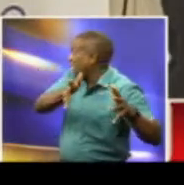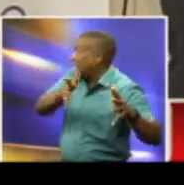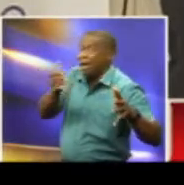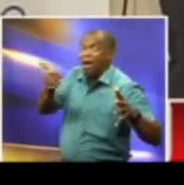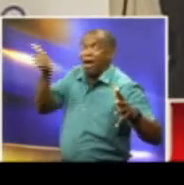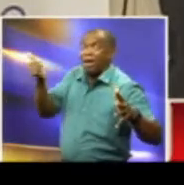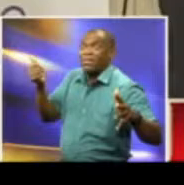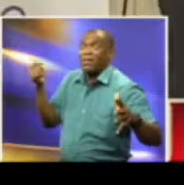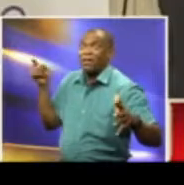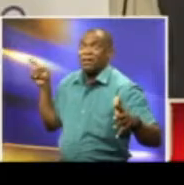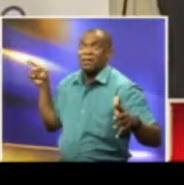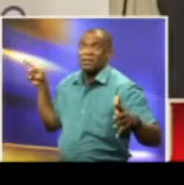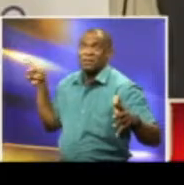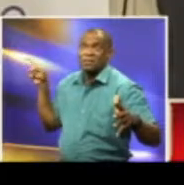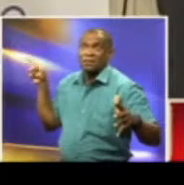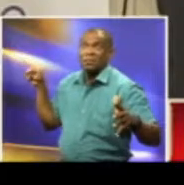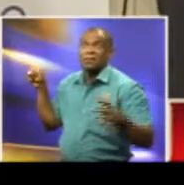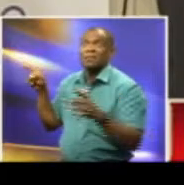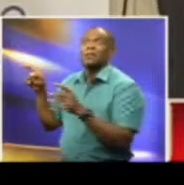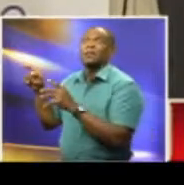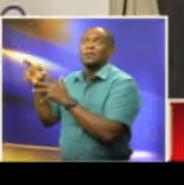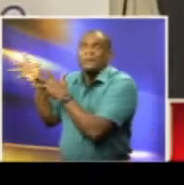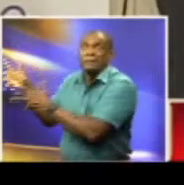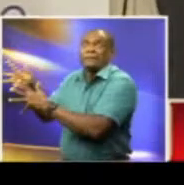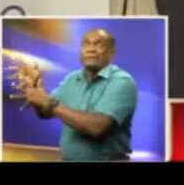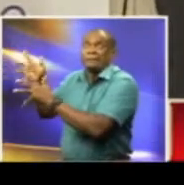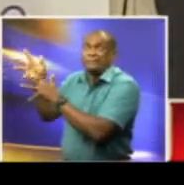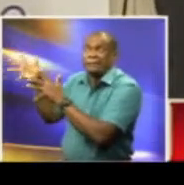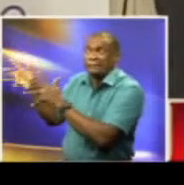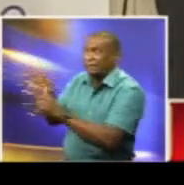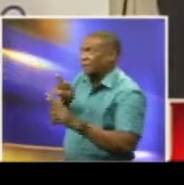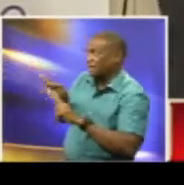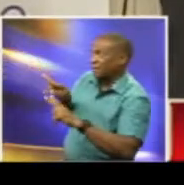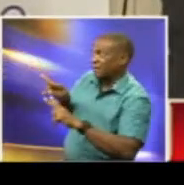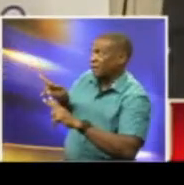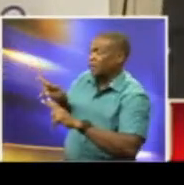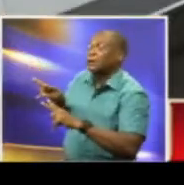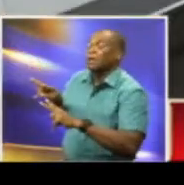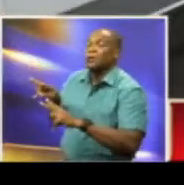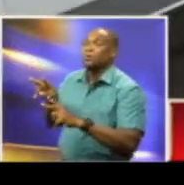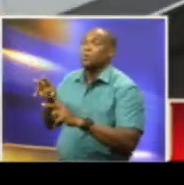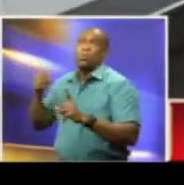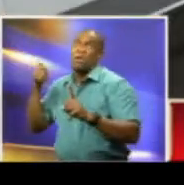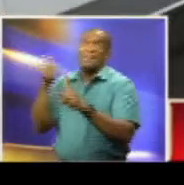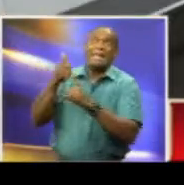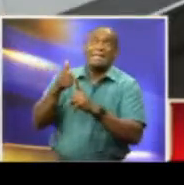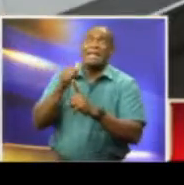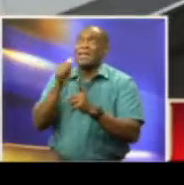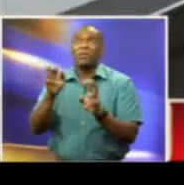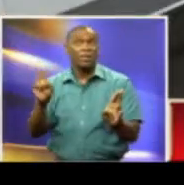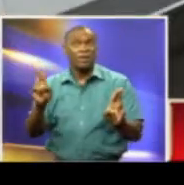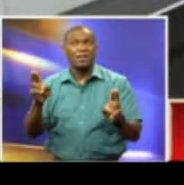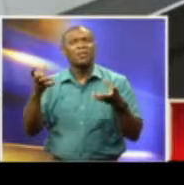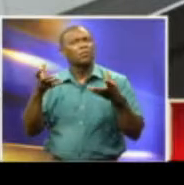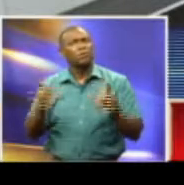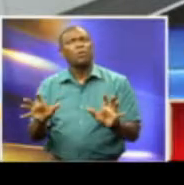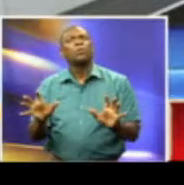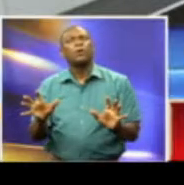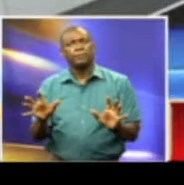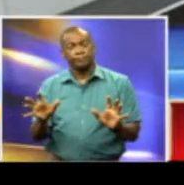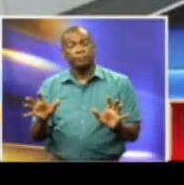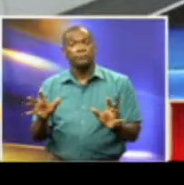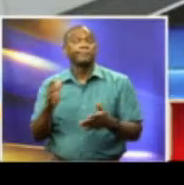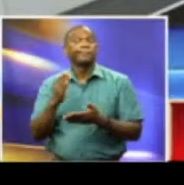We've become so complacent, and we hit and not be prepared for it. A number of locals are on the